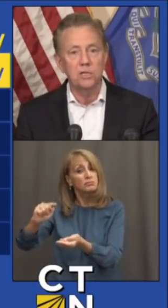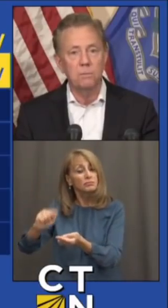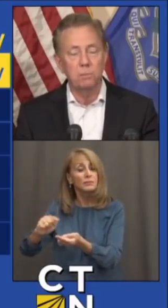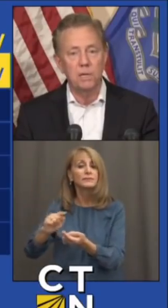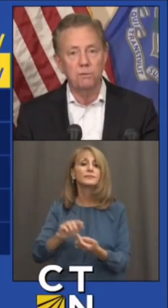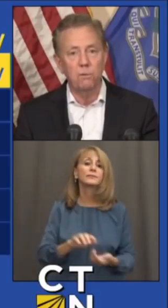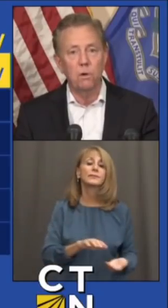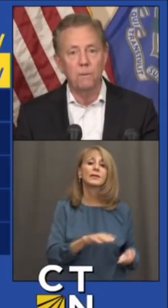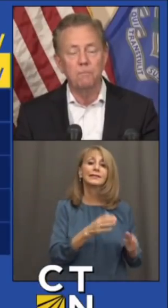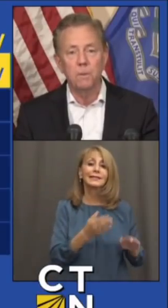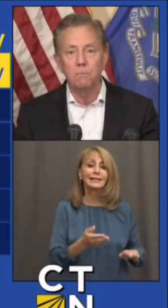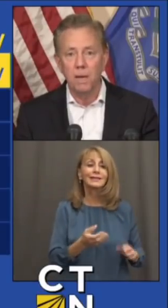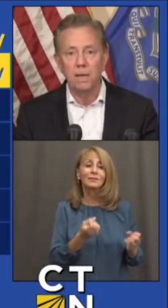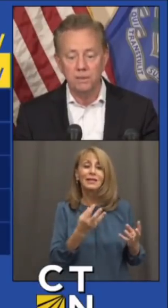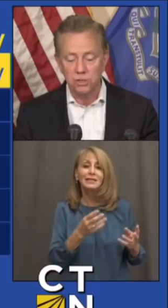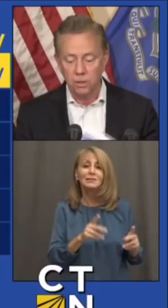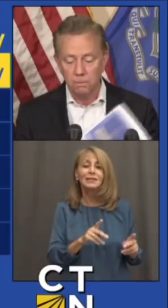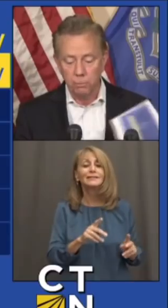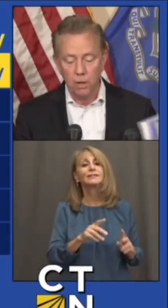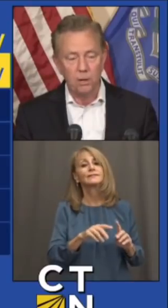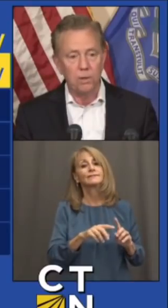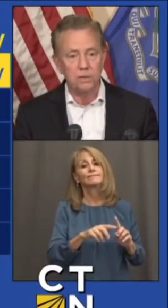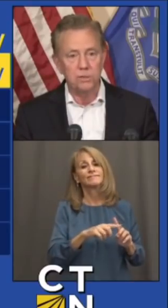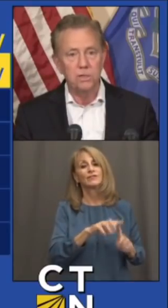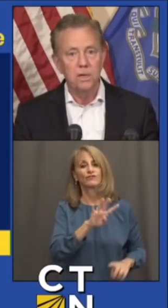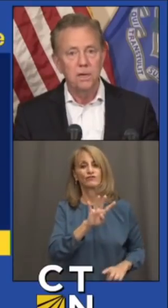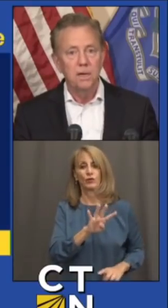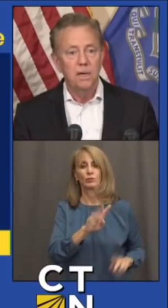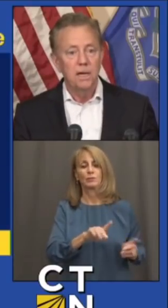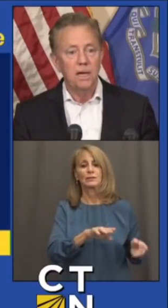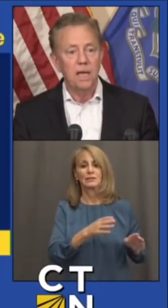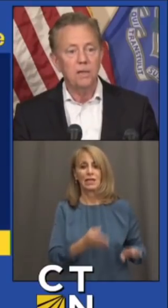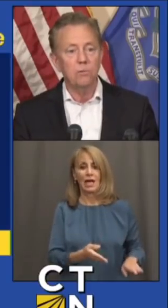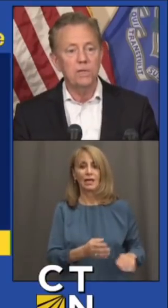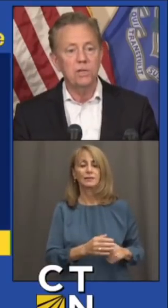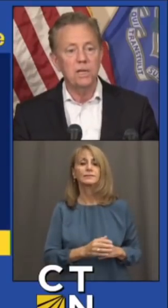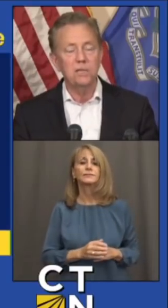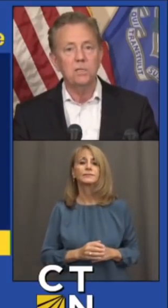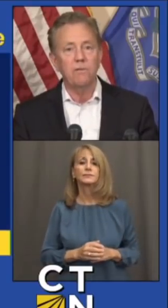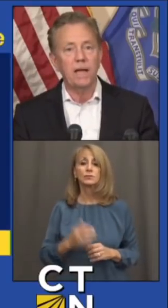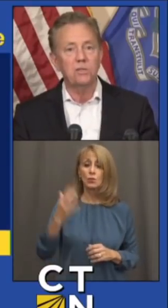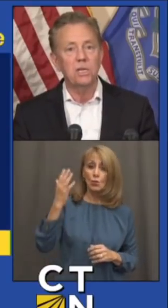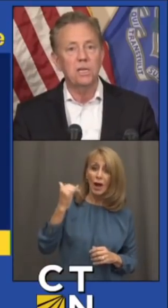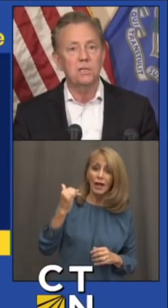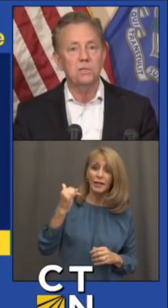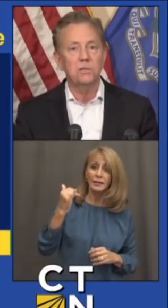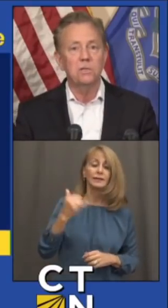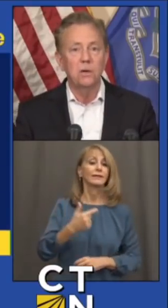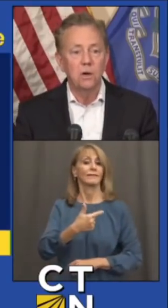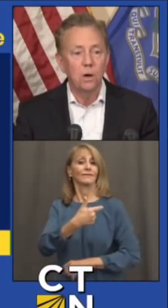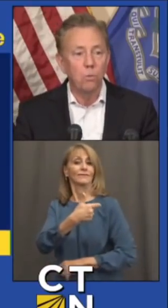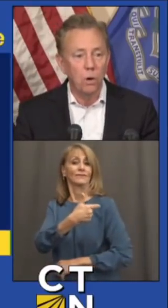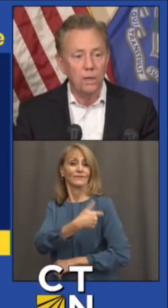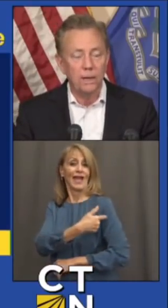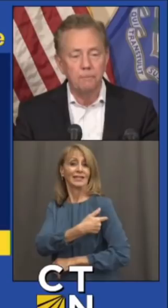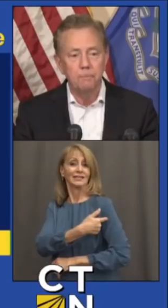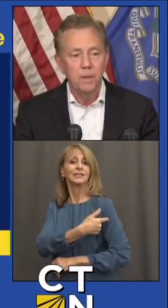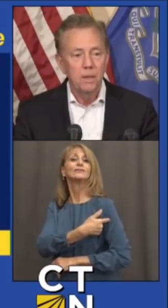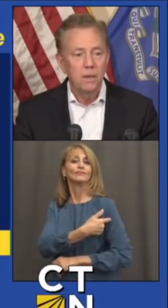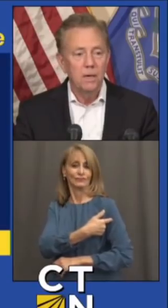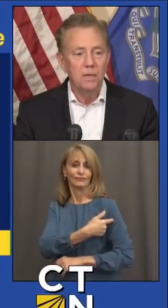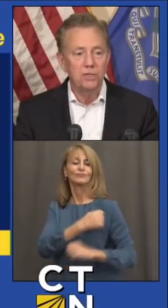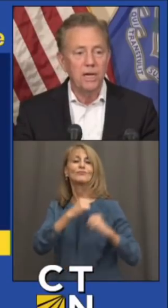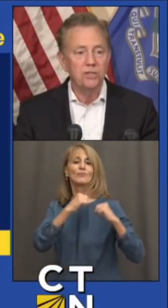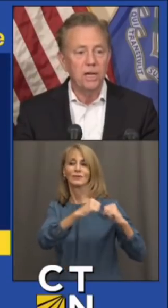Fatalities plus four, making some progress. And again, the reason is the vaccines are working.